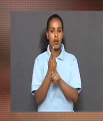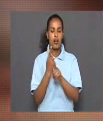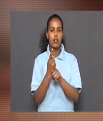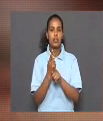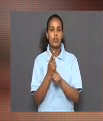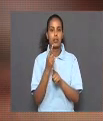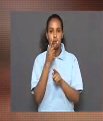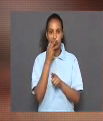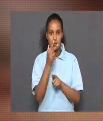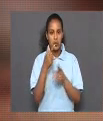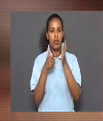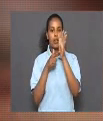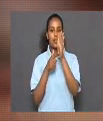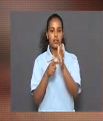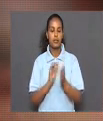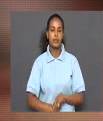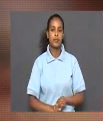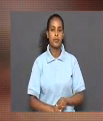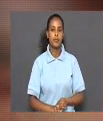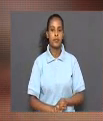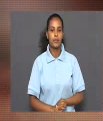are as you see here.